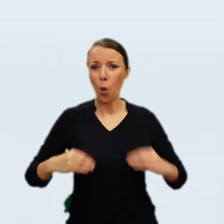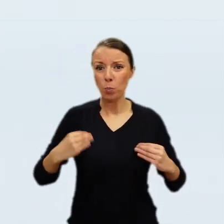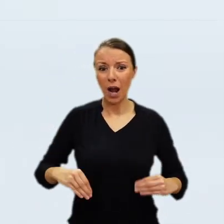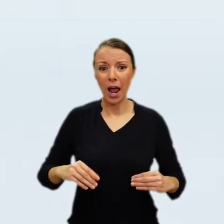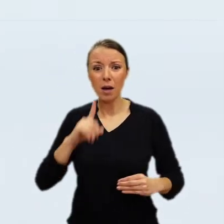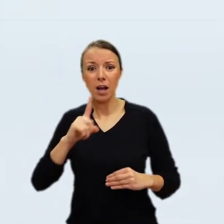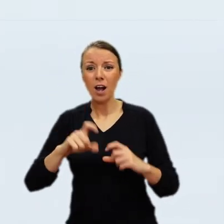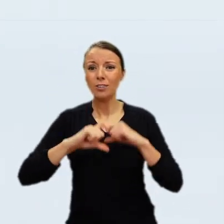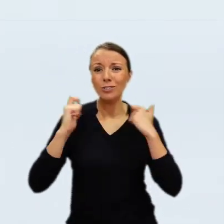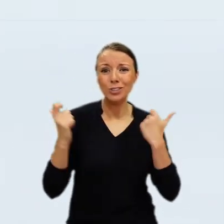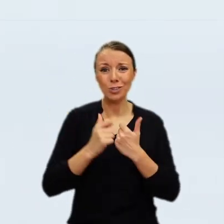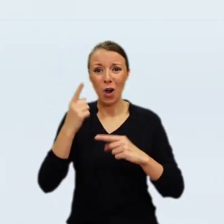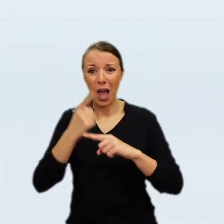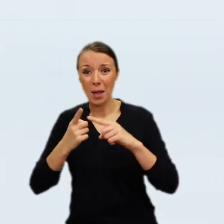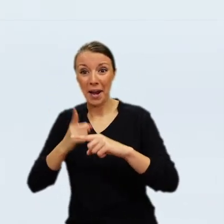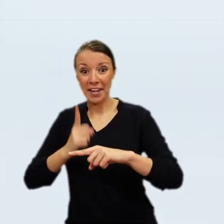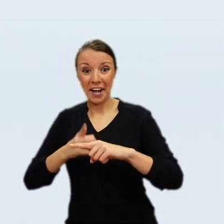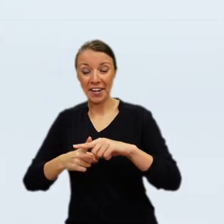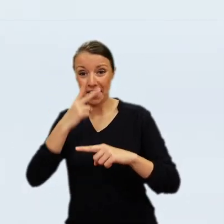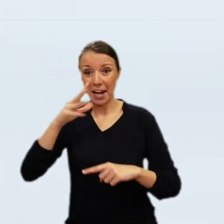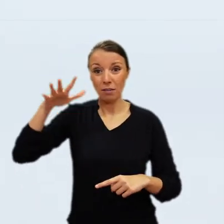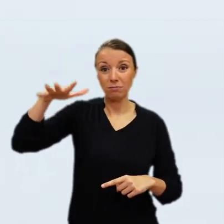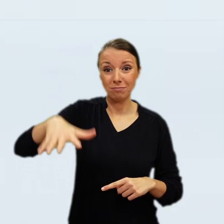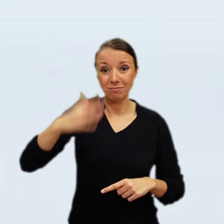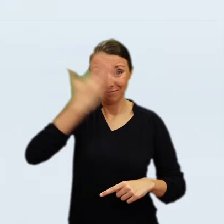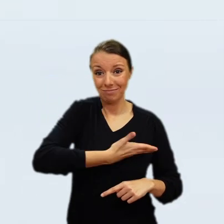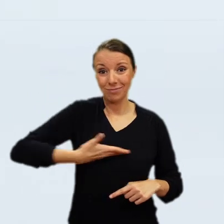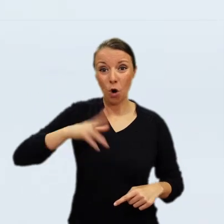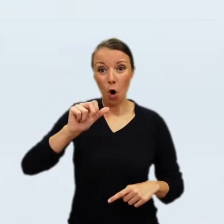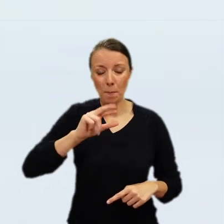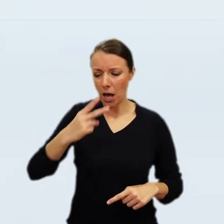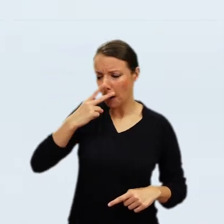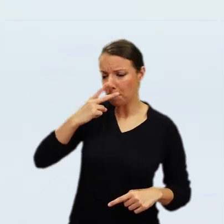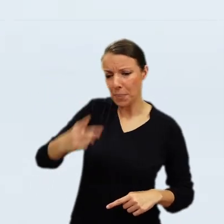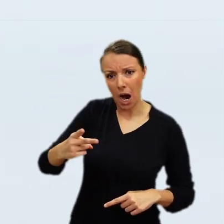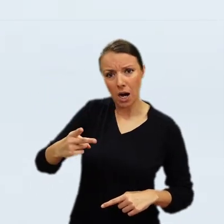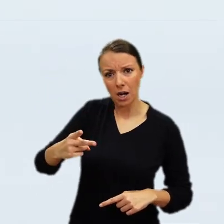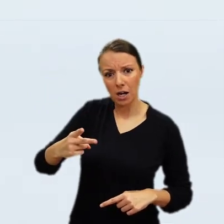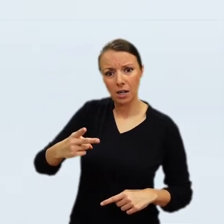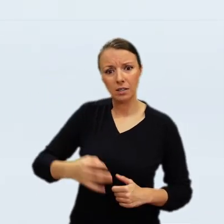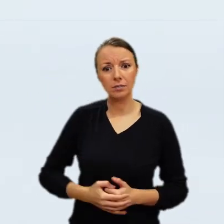elegantly dressed, bearded man with his broad hat and gold chain as the Greek philosopher Aristotle.